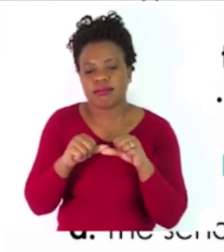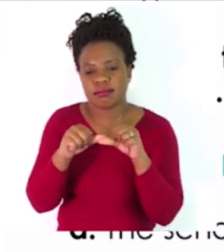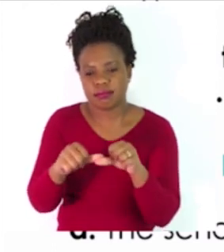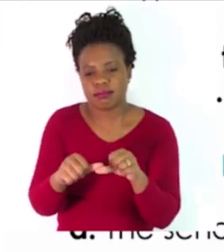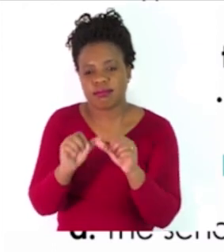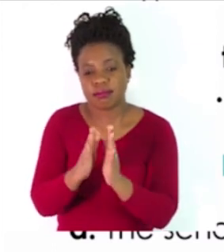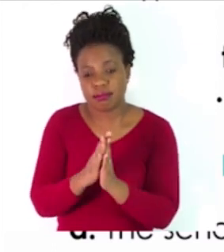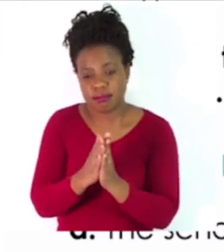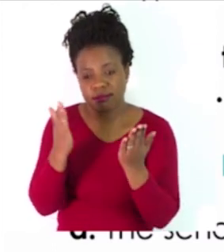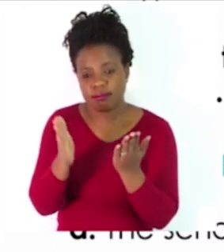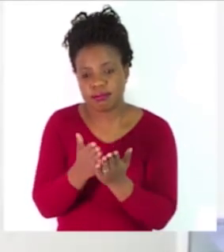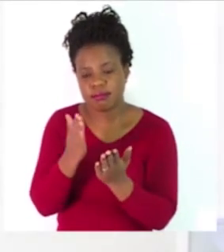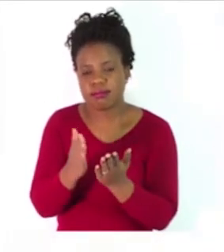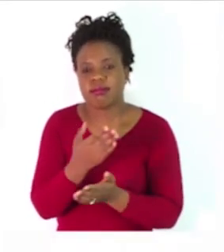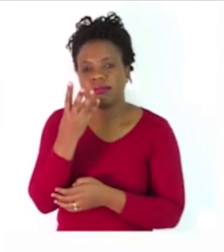six.